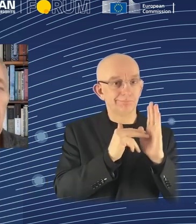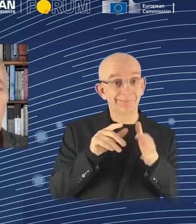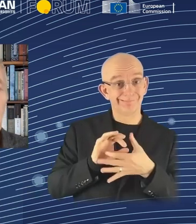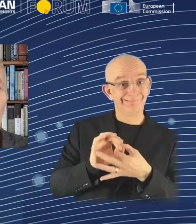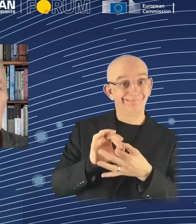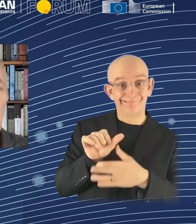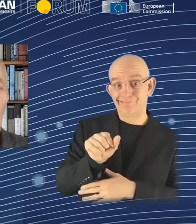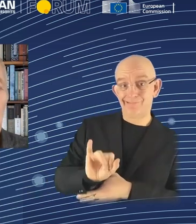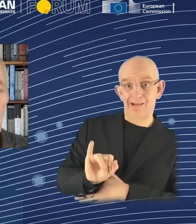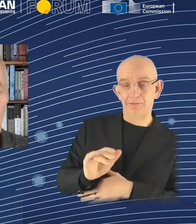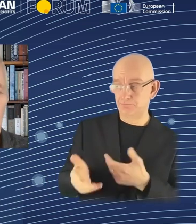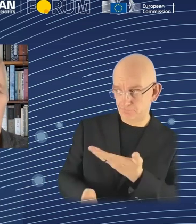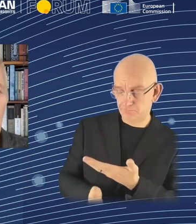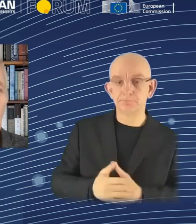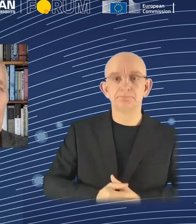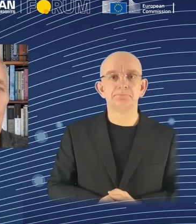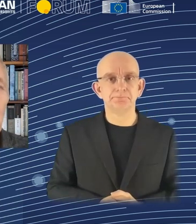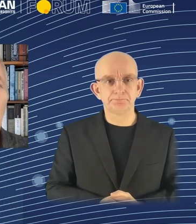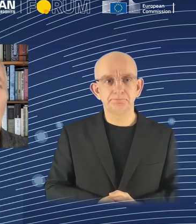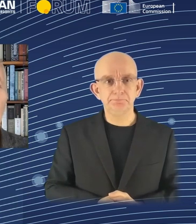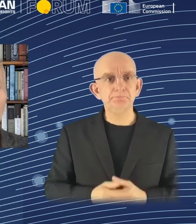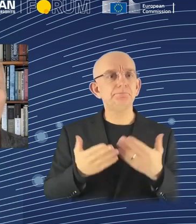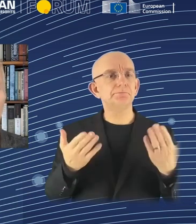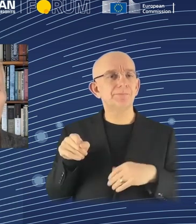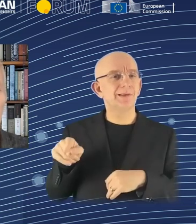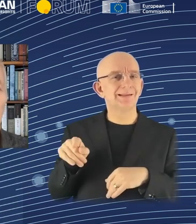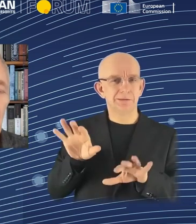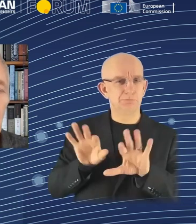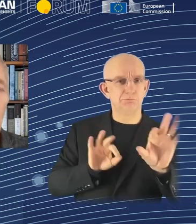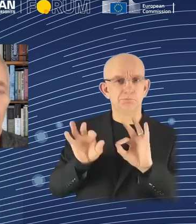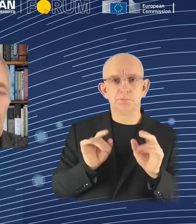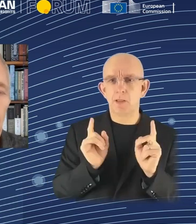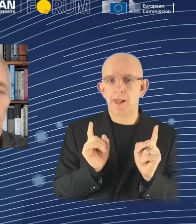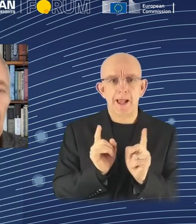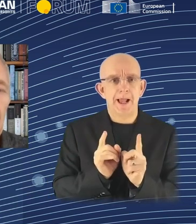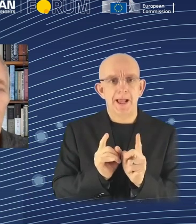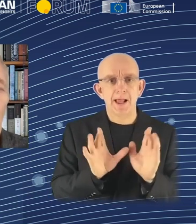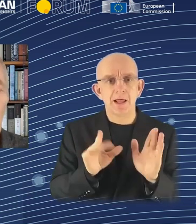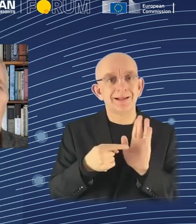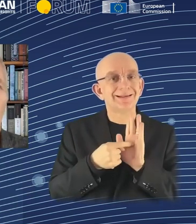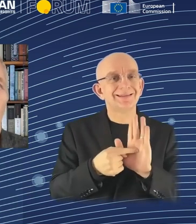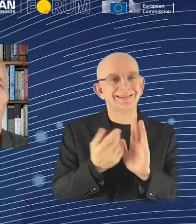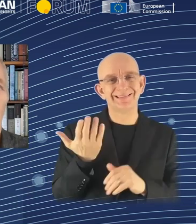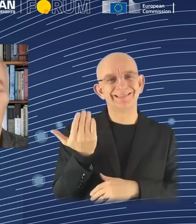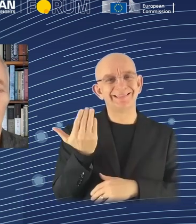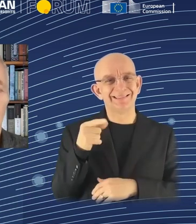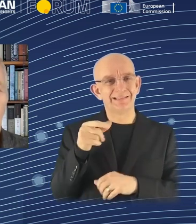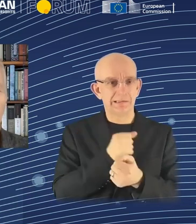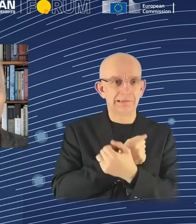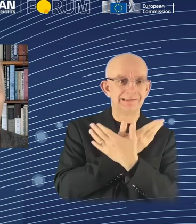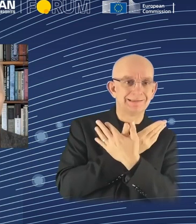This is only a small selection. So that image that I showed you was actually created by DALI3